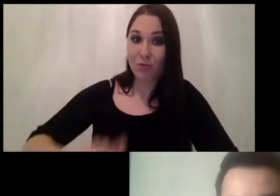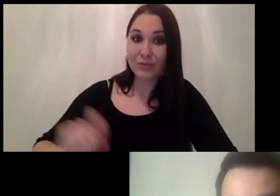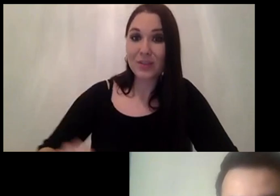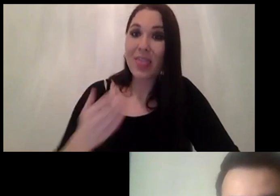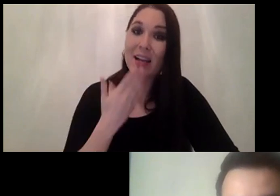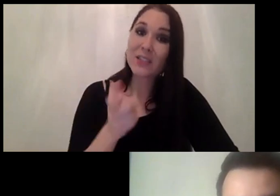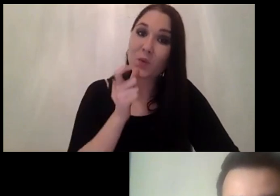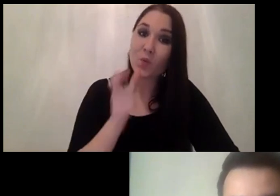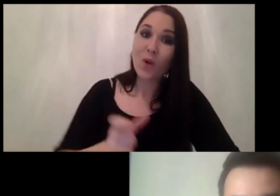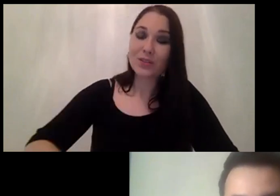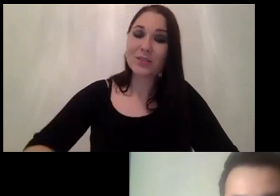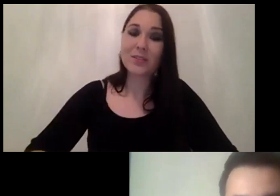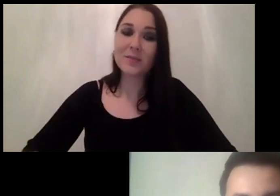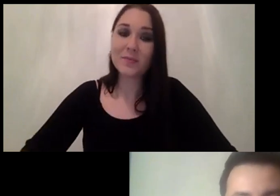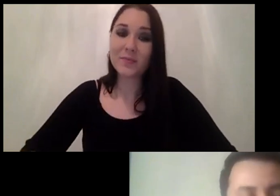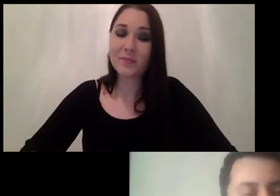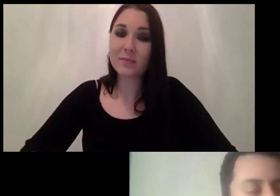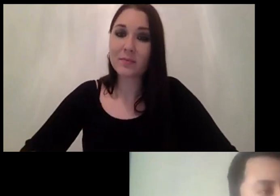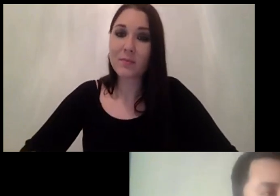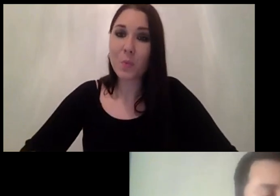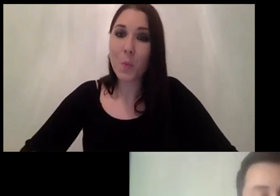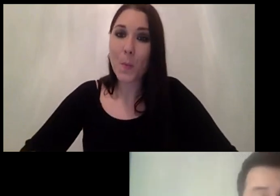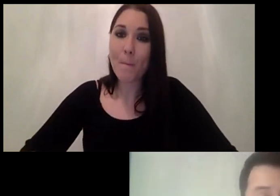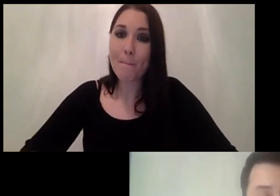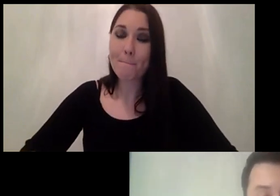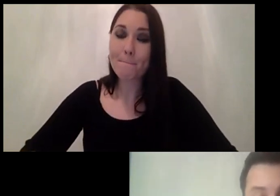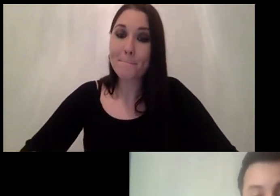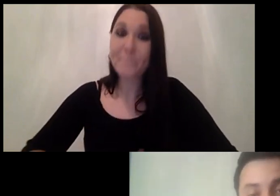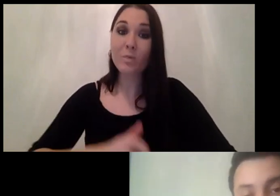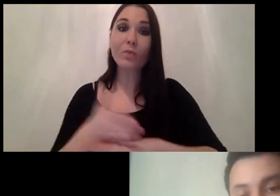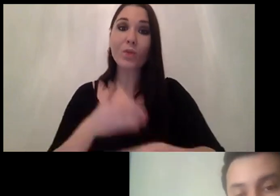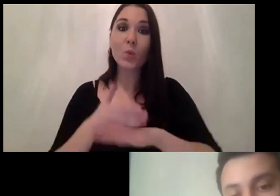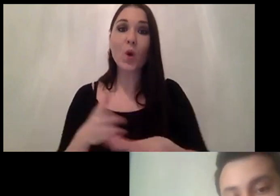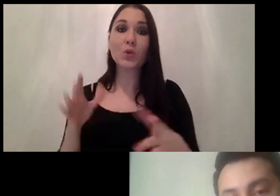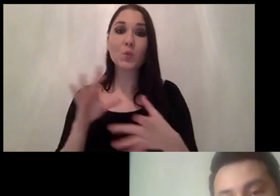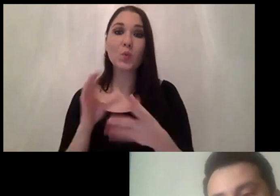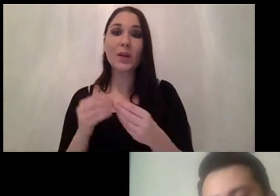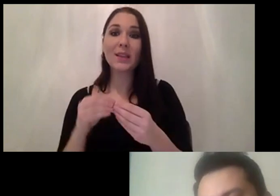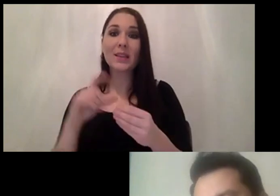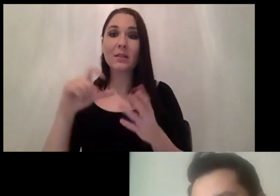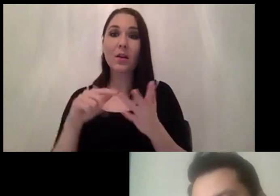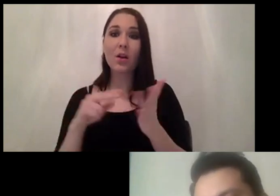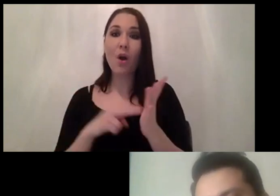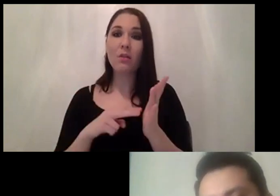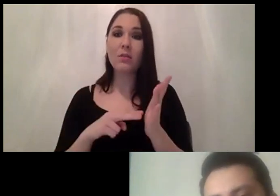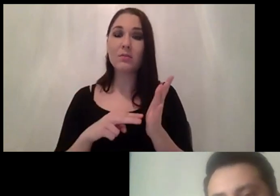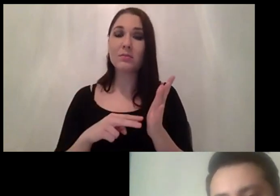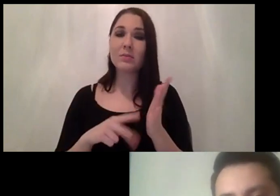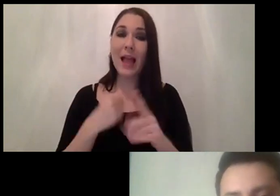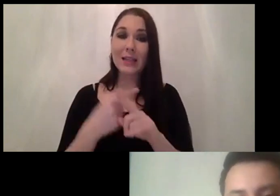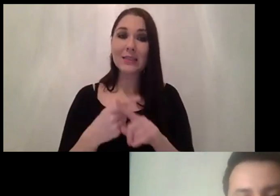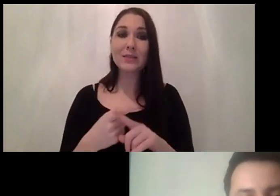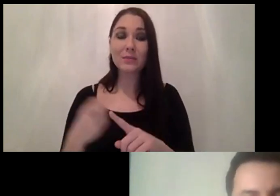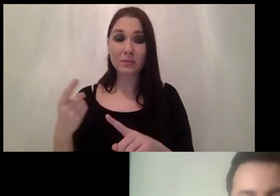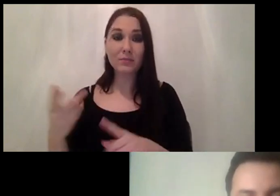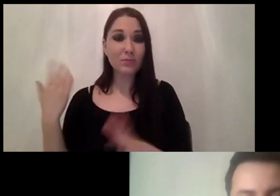indeed um i have worked with cognix a long time ago it's uh actually one of the of the brands that